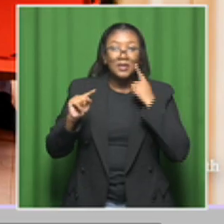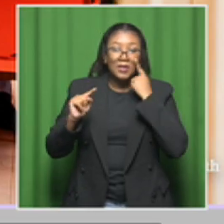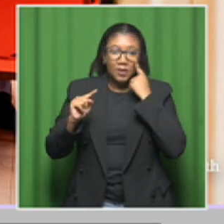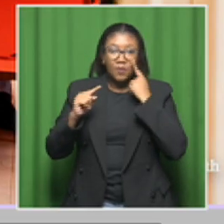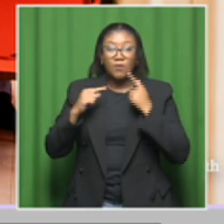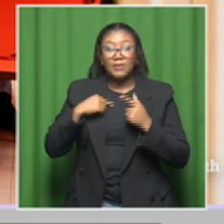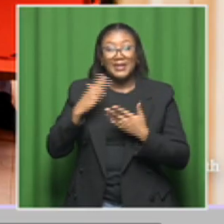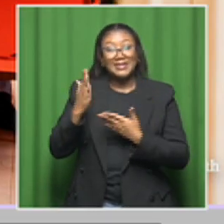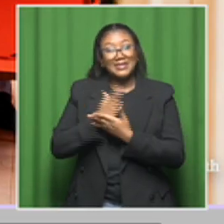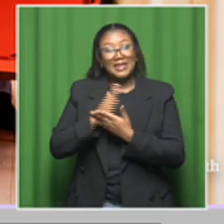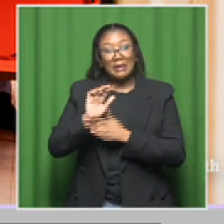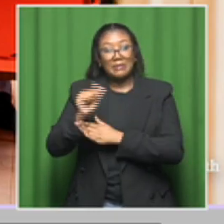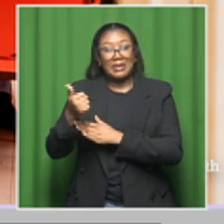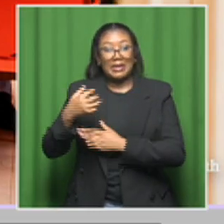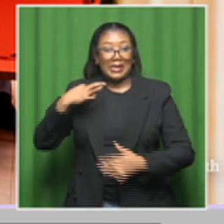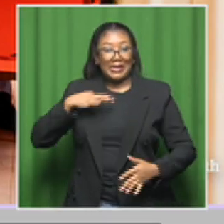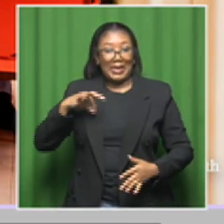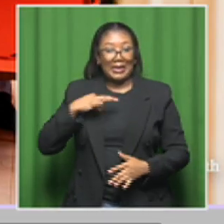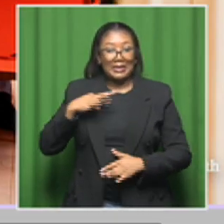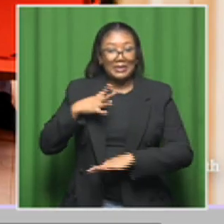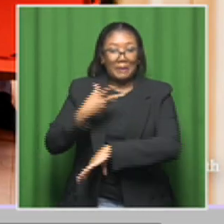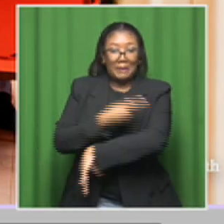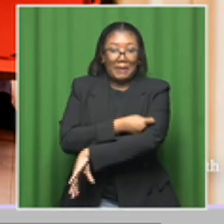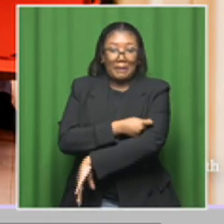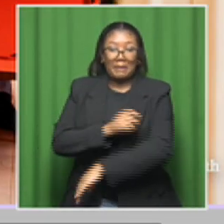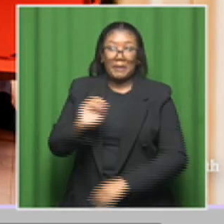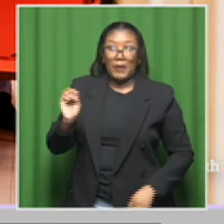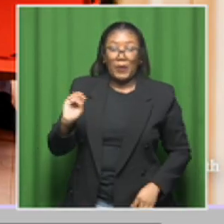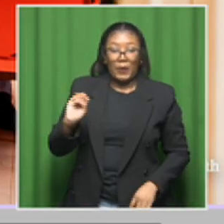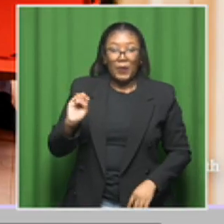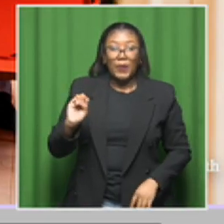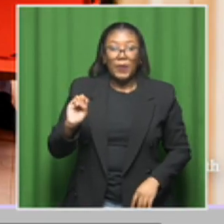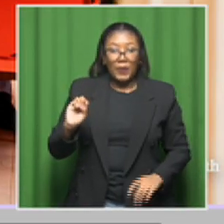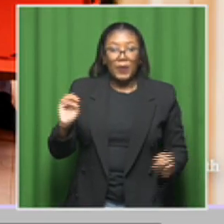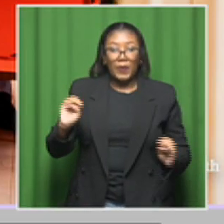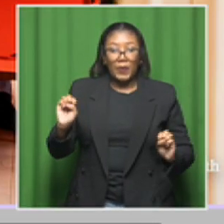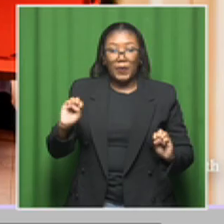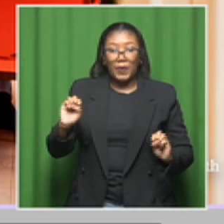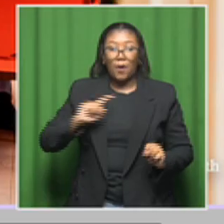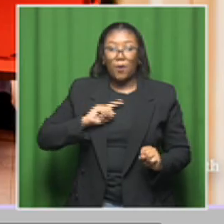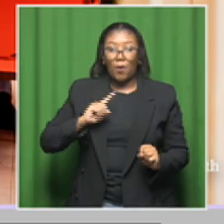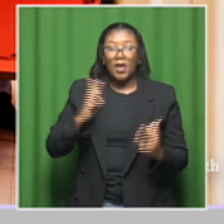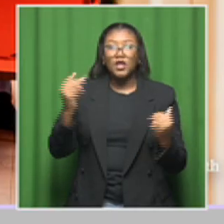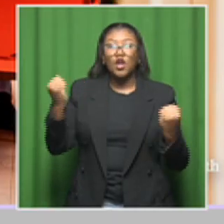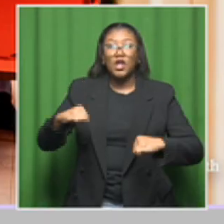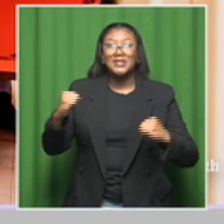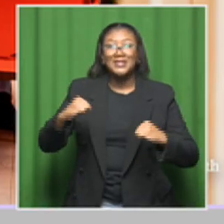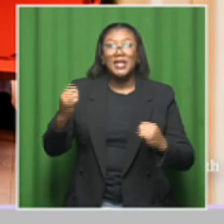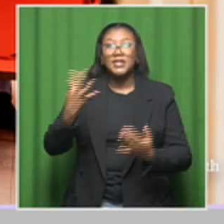remaining girls in that target audience is that those girls do not have consent forms.